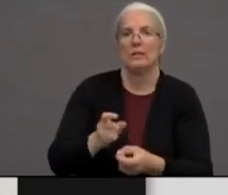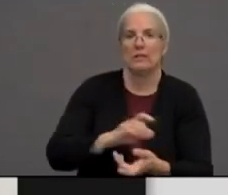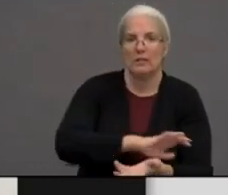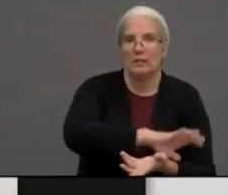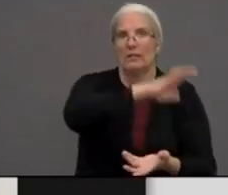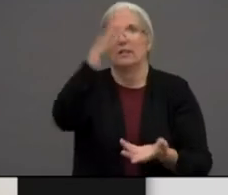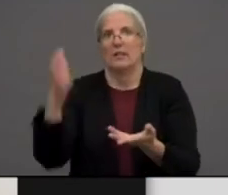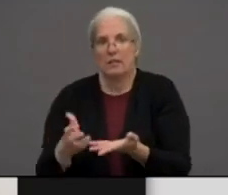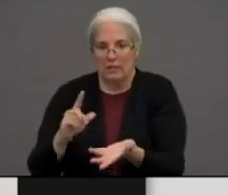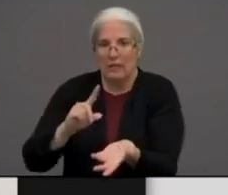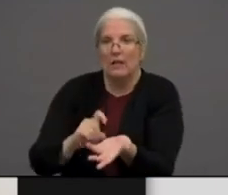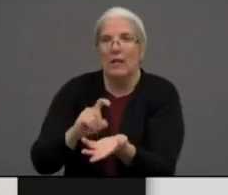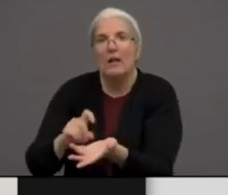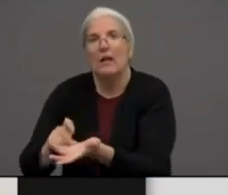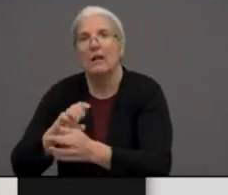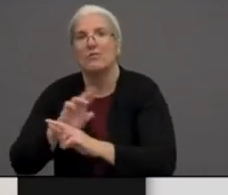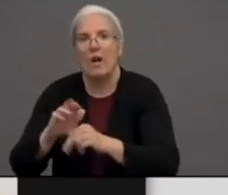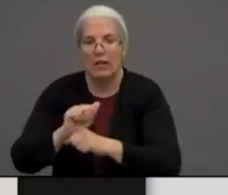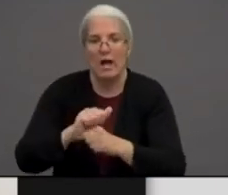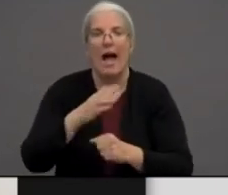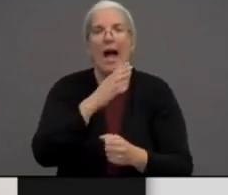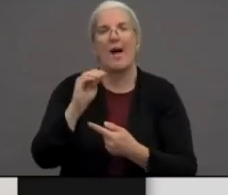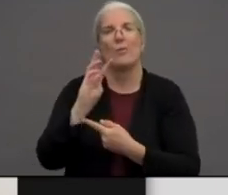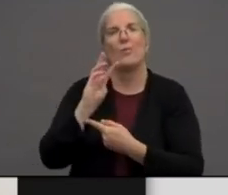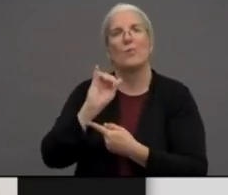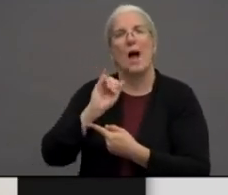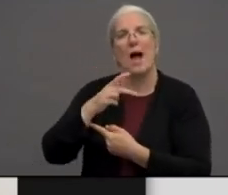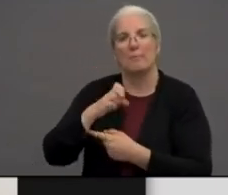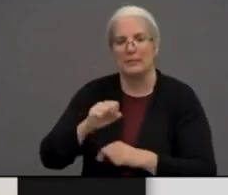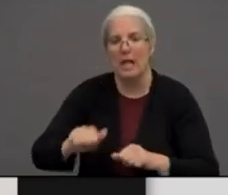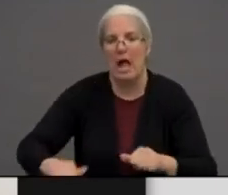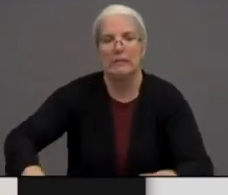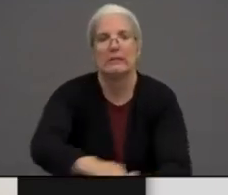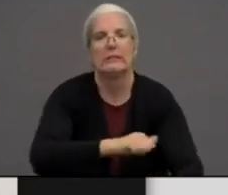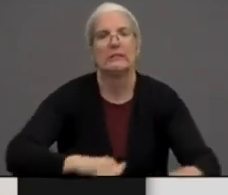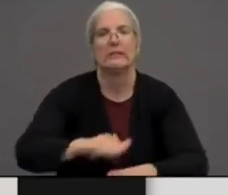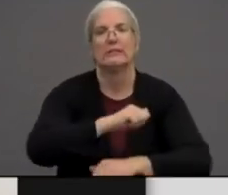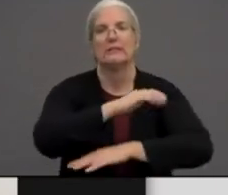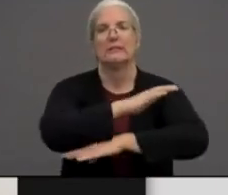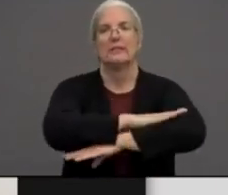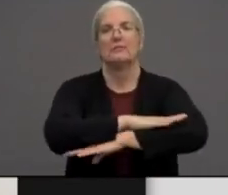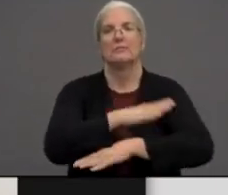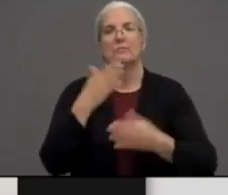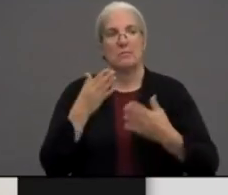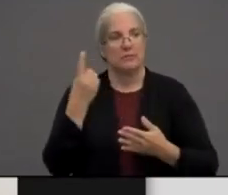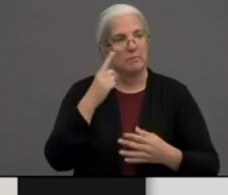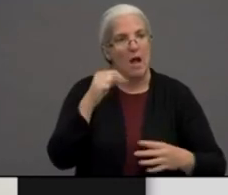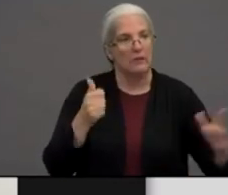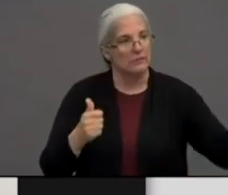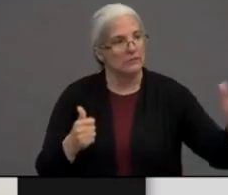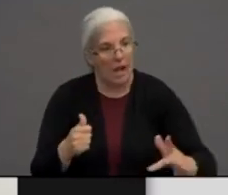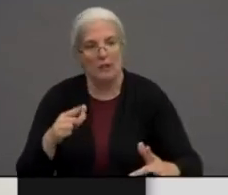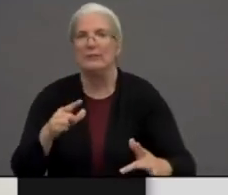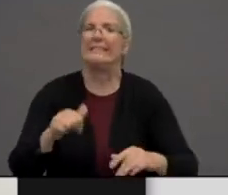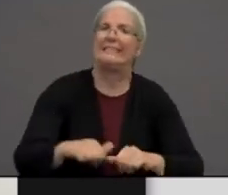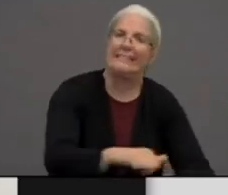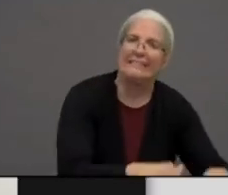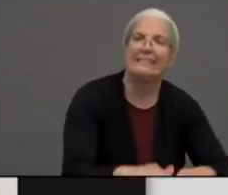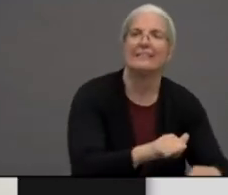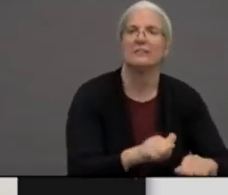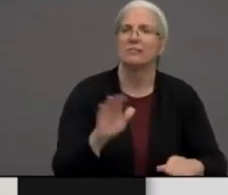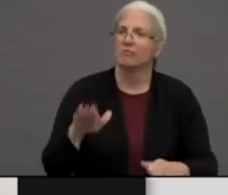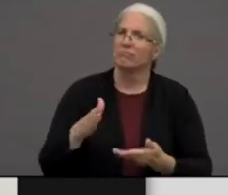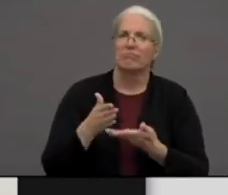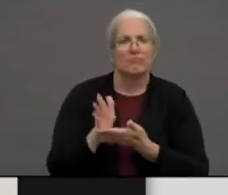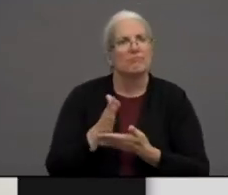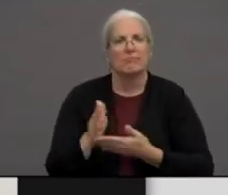they can wipe down their desks and, you know, and anything that they think that may have been touched like somebody else. It's okay for them to go ahead and